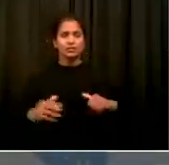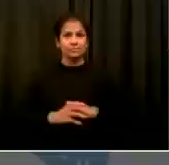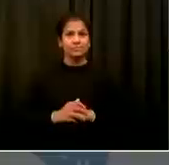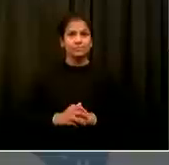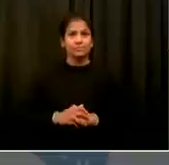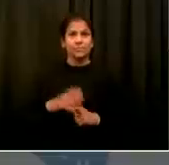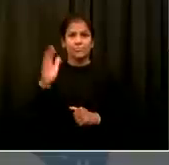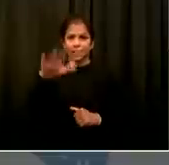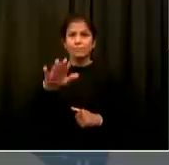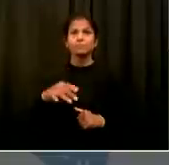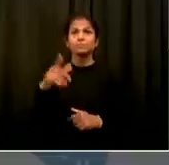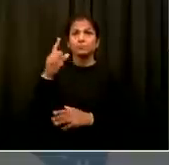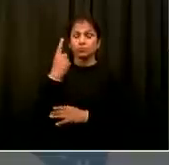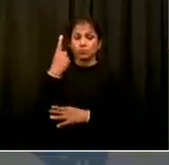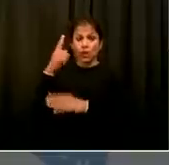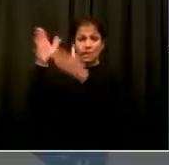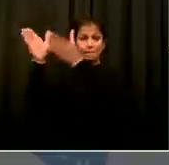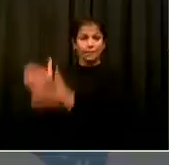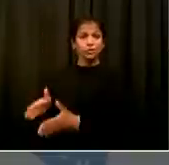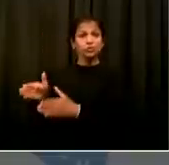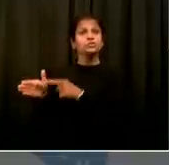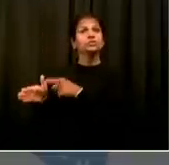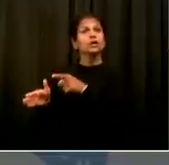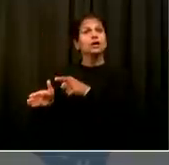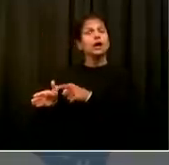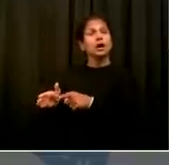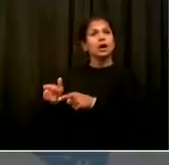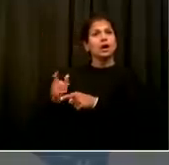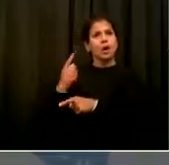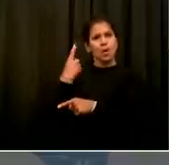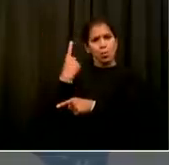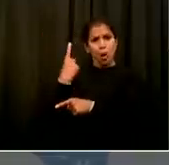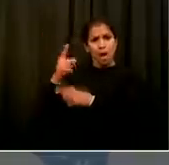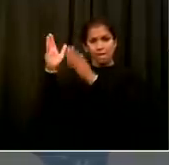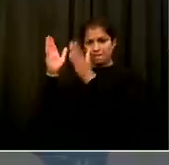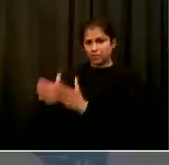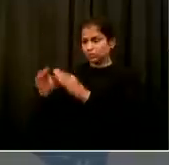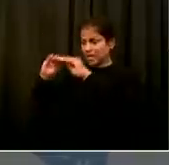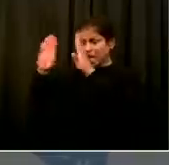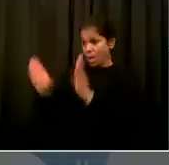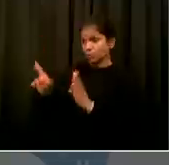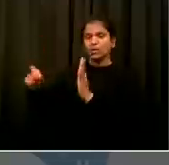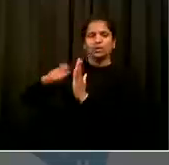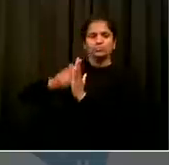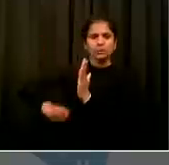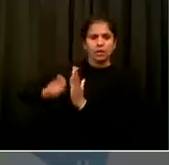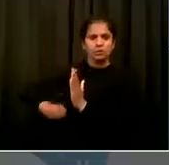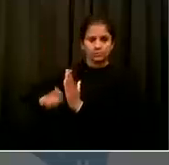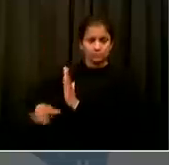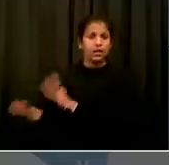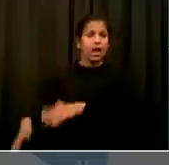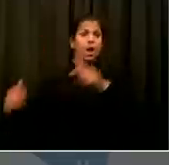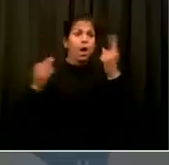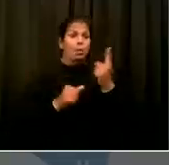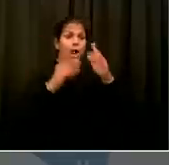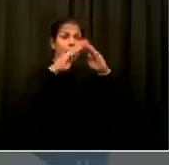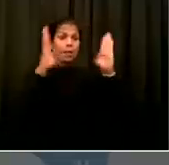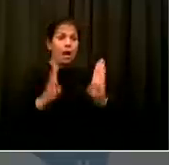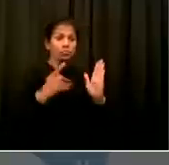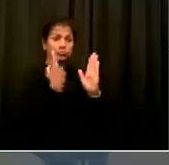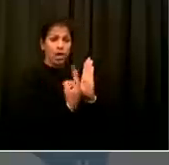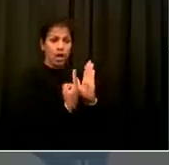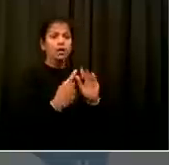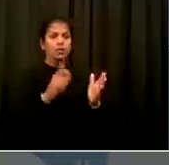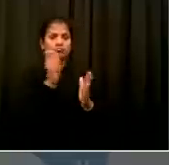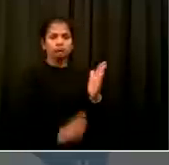it is crucial and we need you now. So go to my2020census.gov or if you have questions call 844